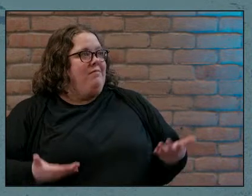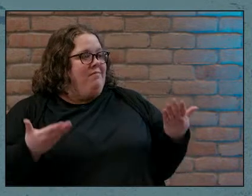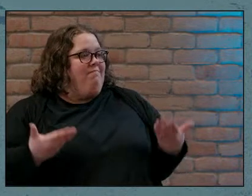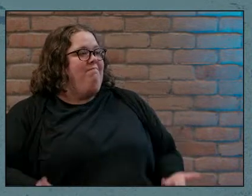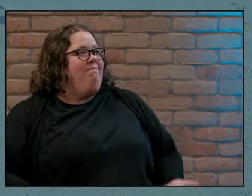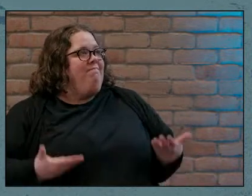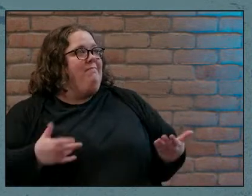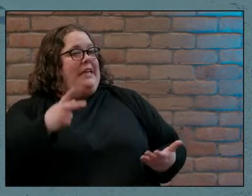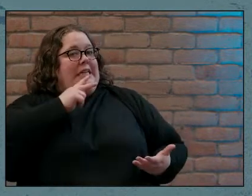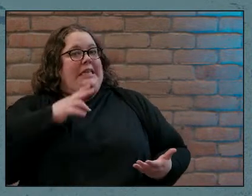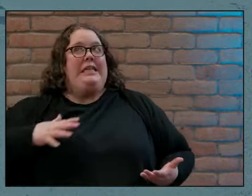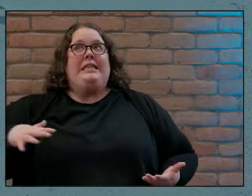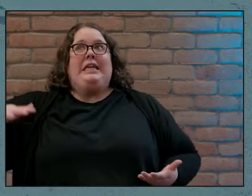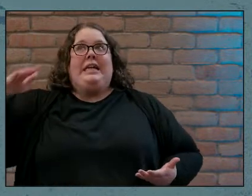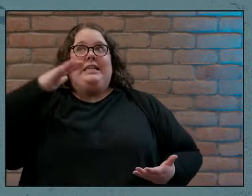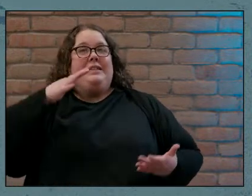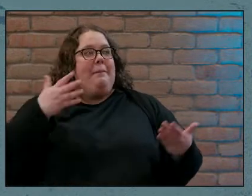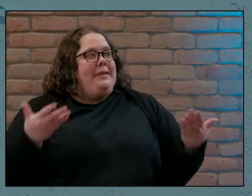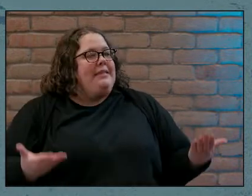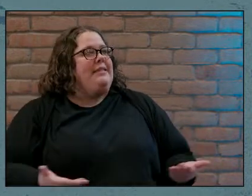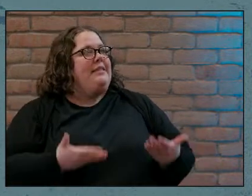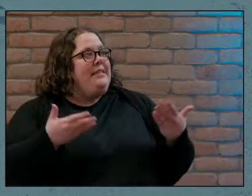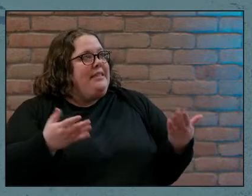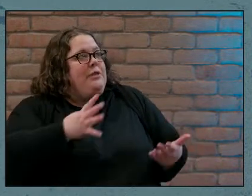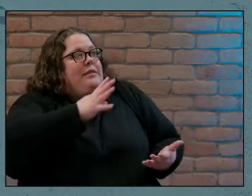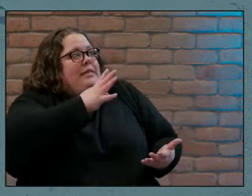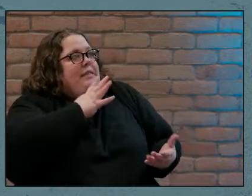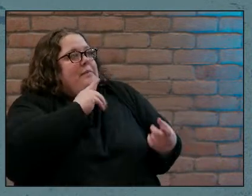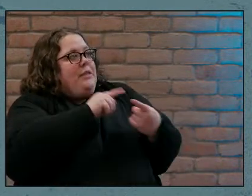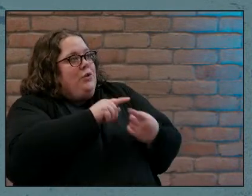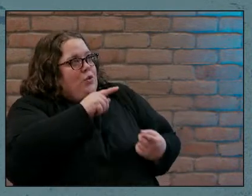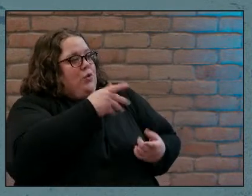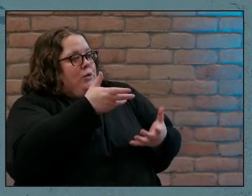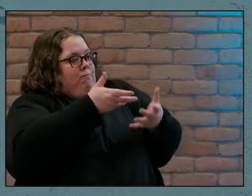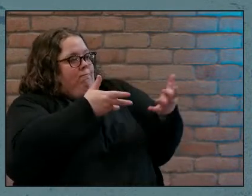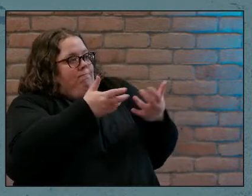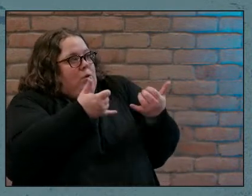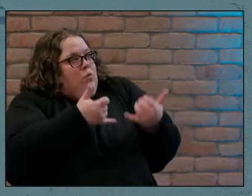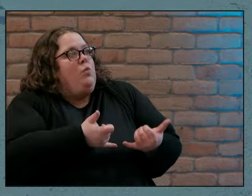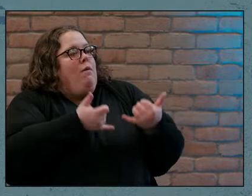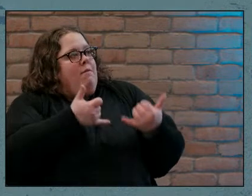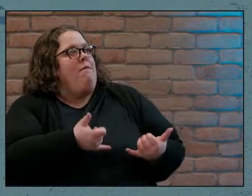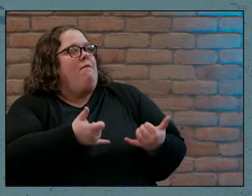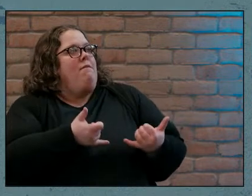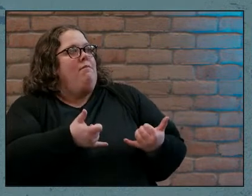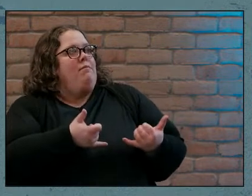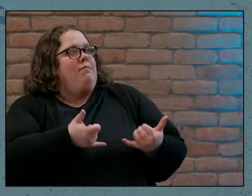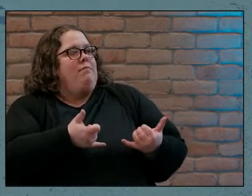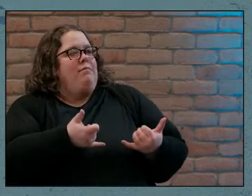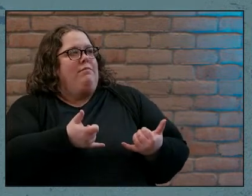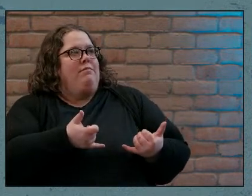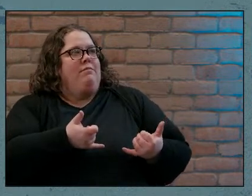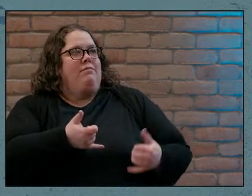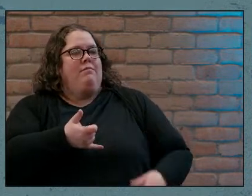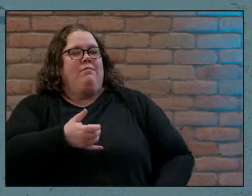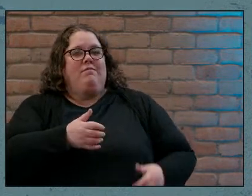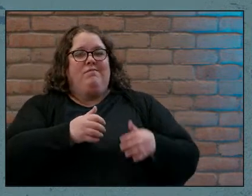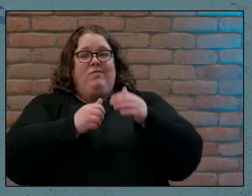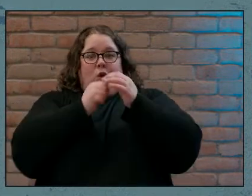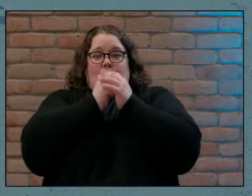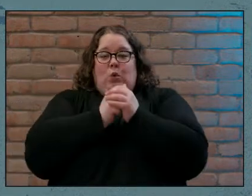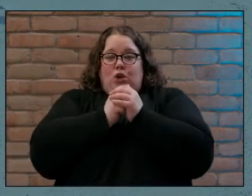of you the kingdom of God is present speaking to you talking to you right now when the worship when